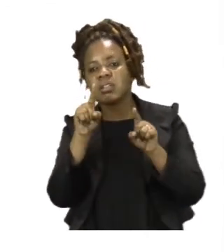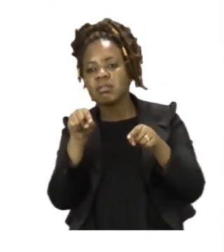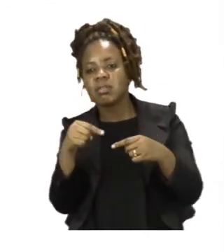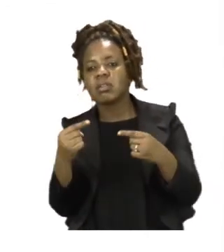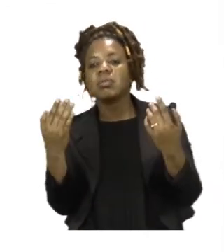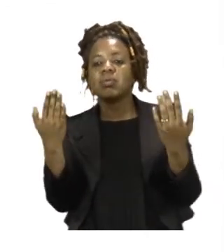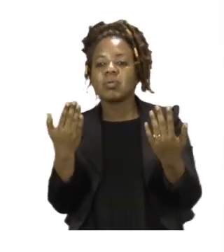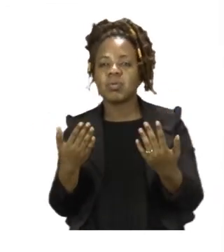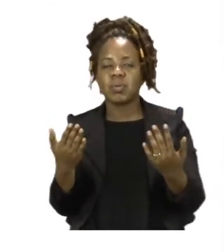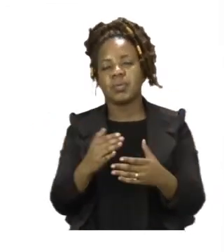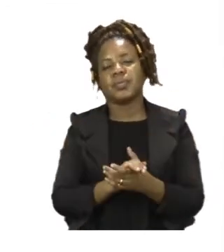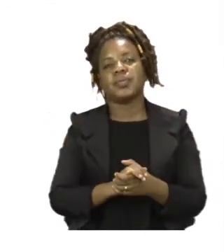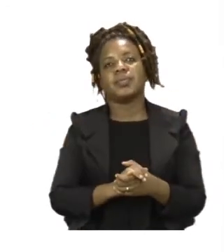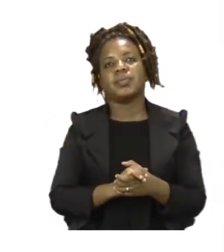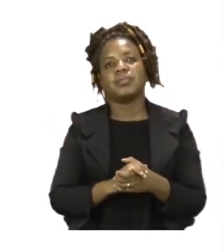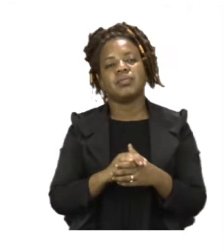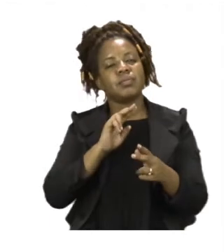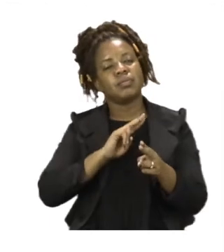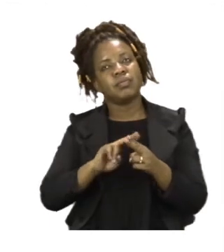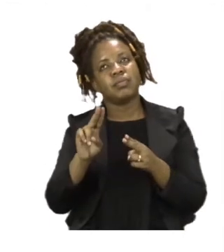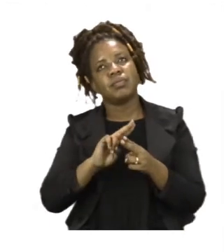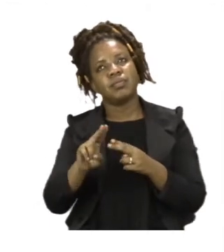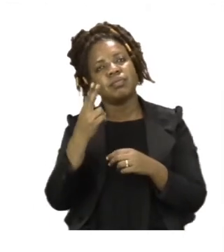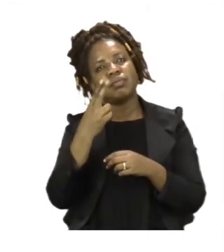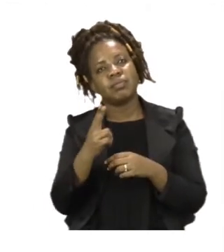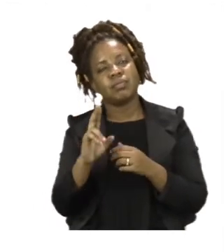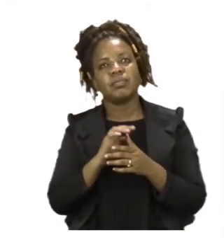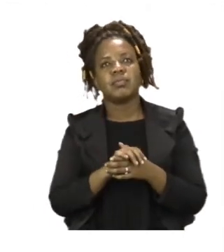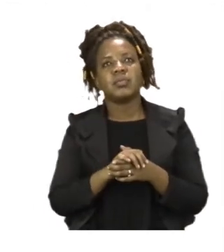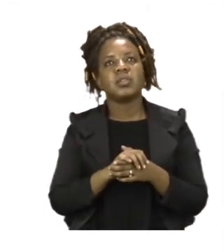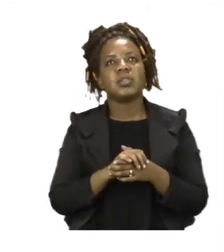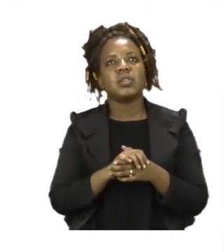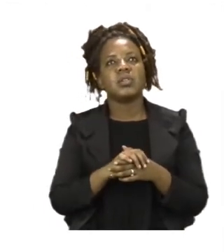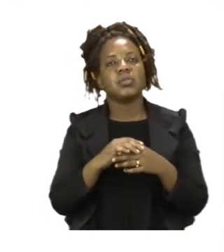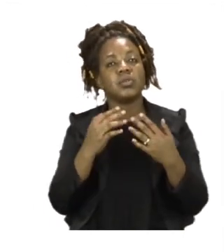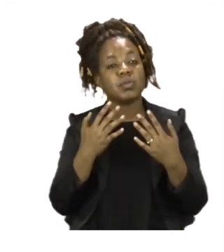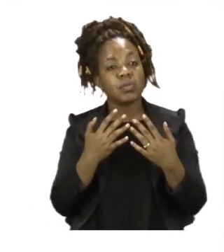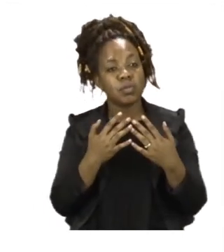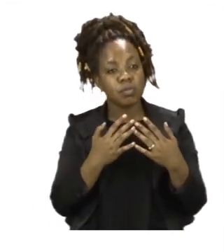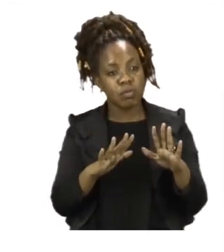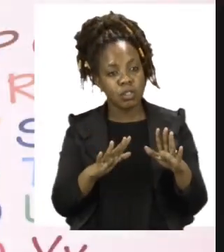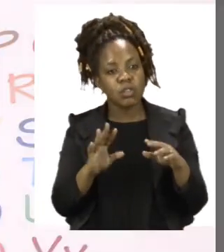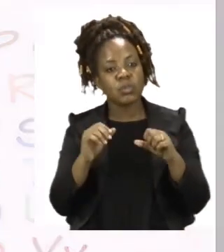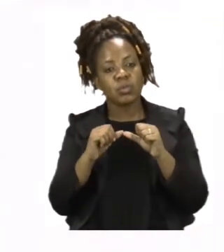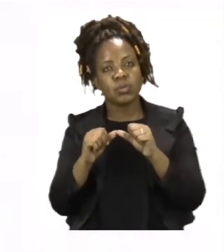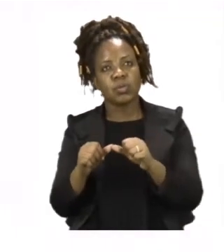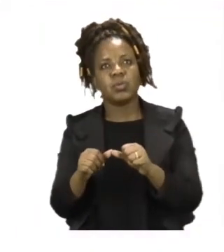Take your time. And when you are done, please can you go to page seven.